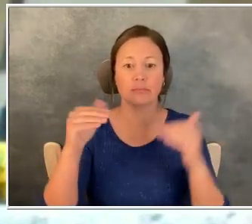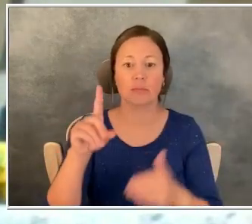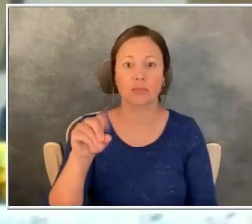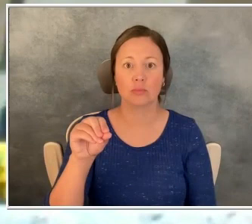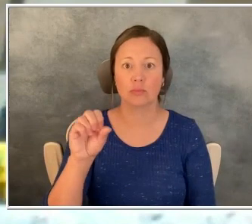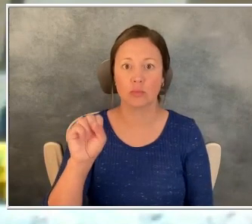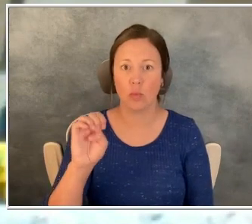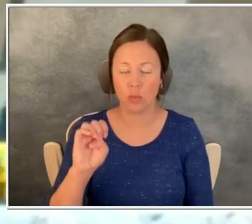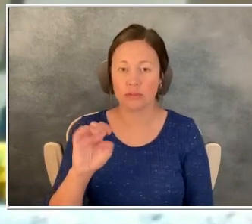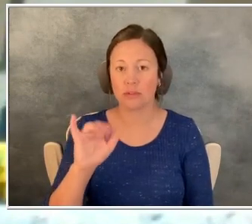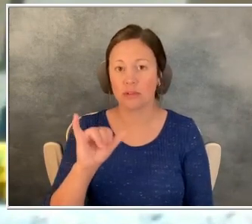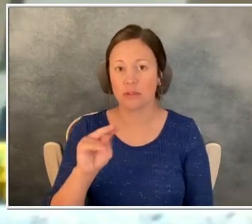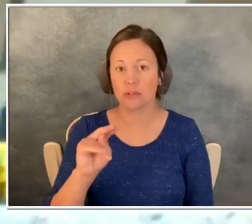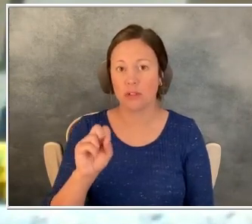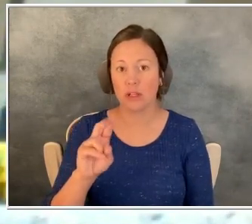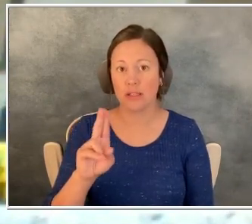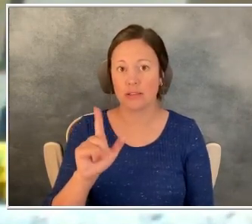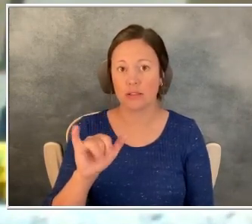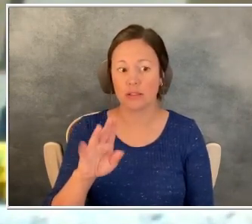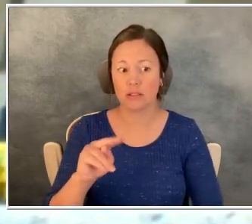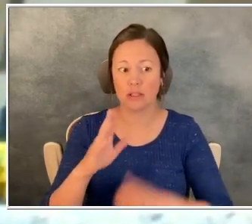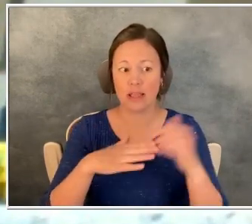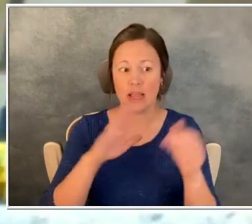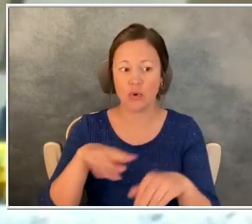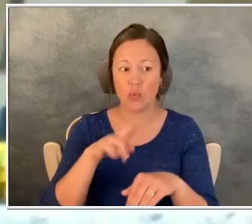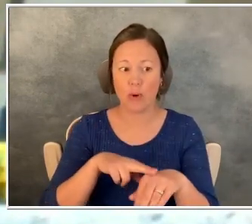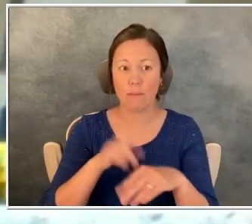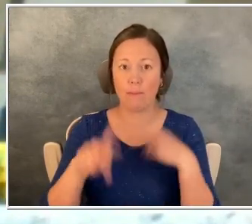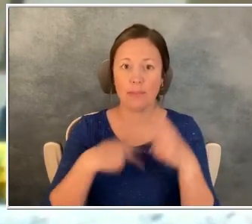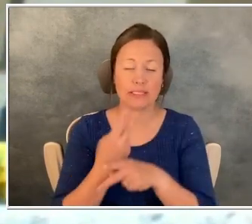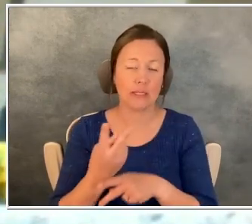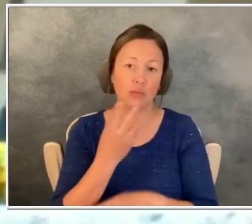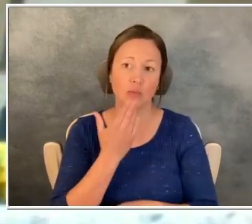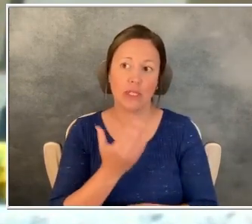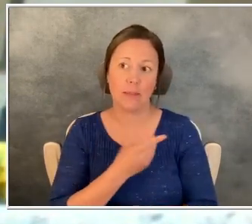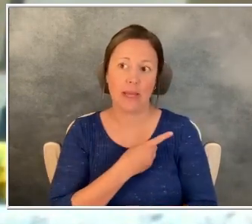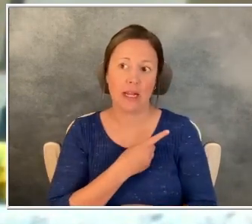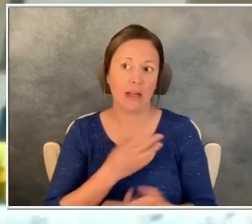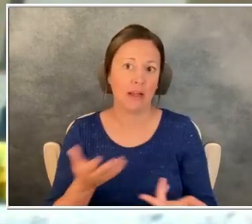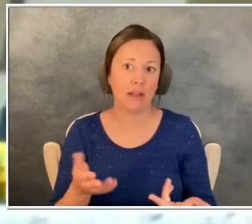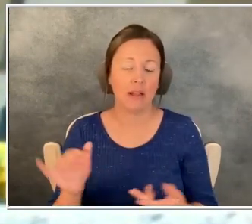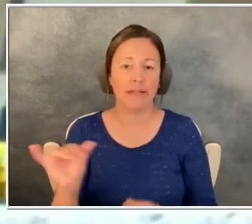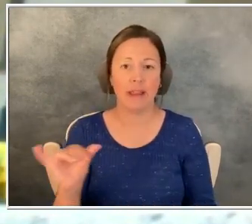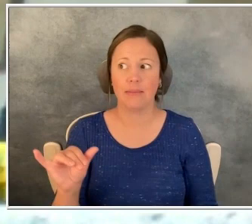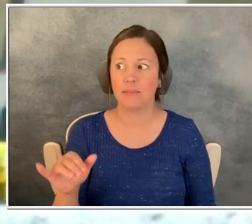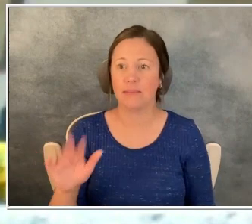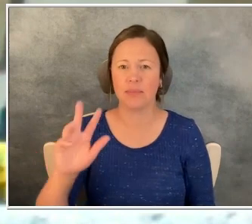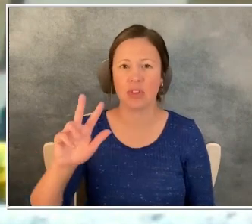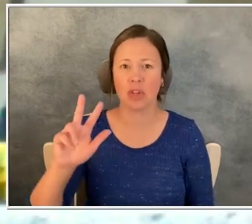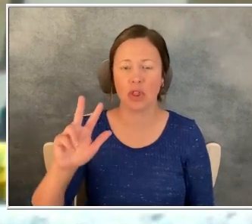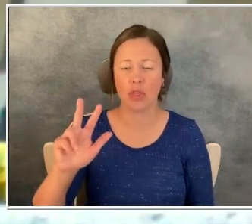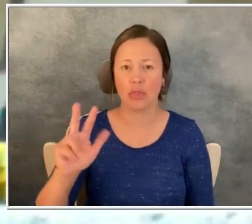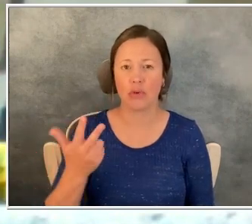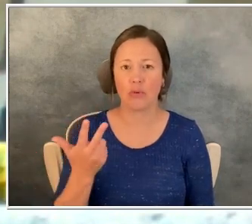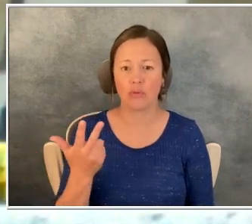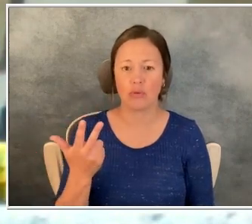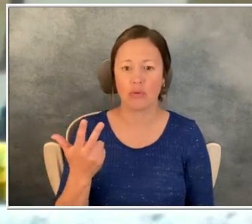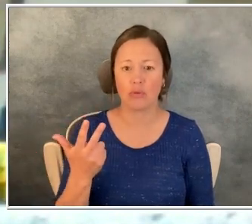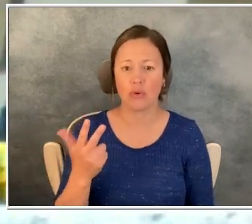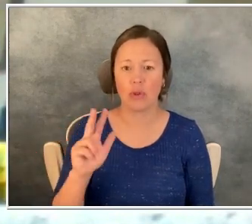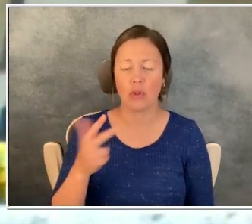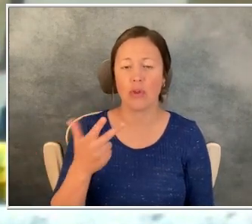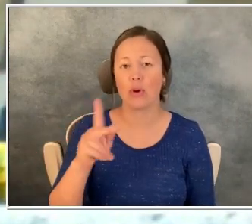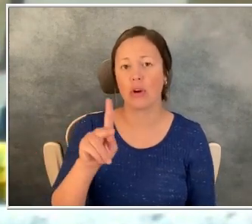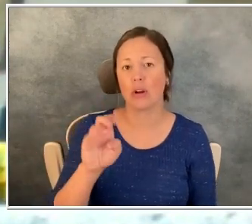than a normal type 2 diabetic. And it was like on the third round of the Keytruda